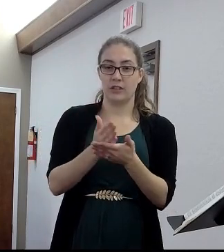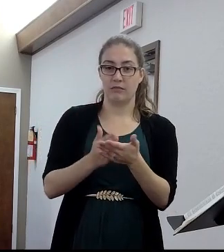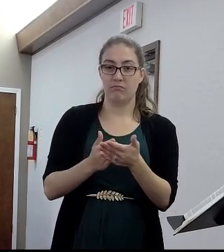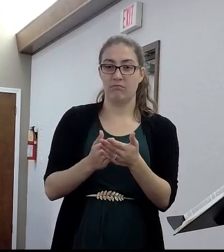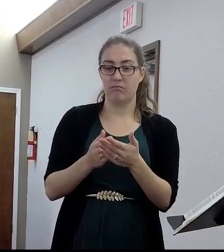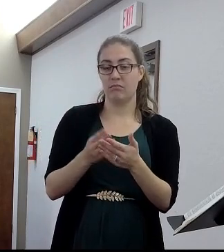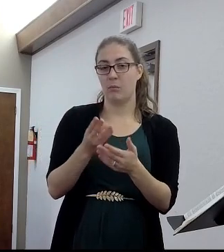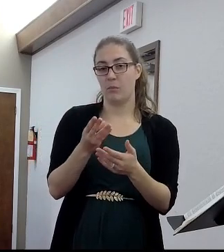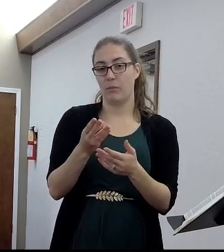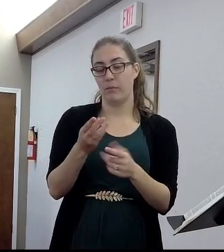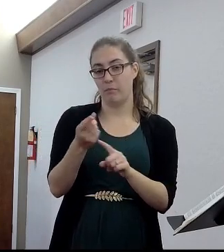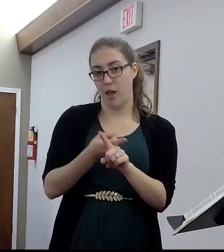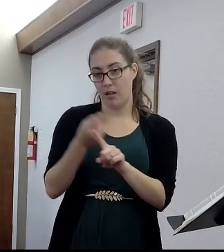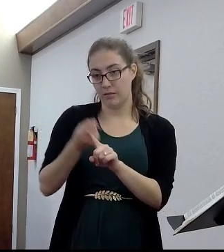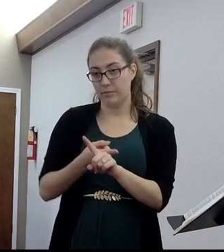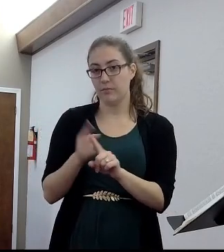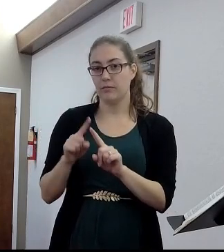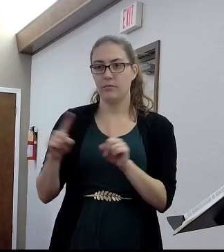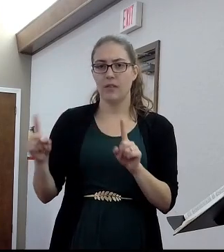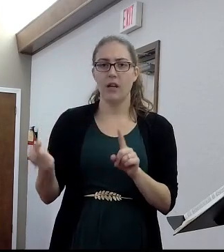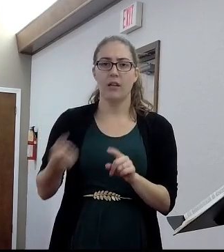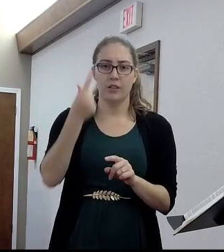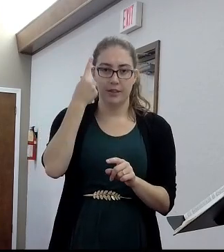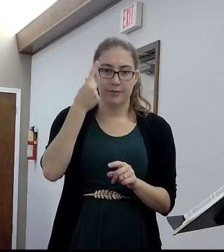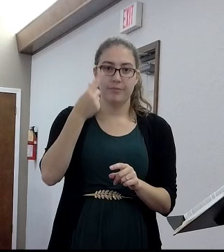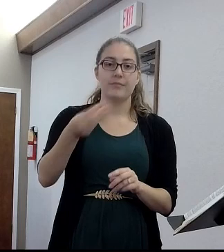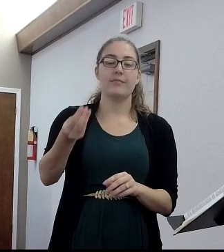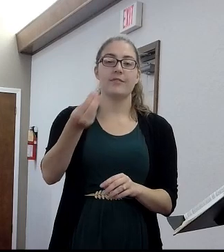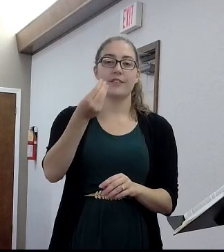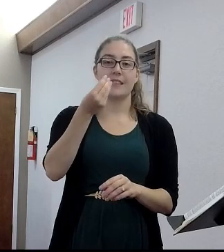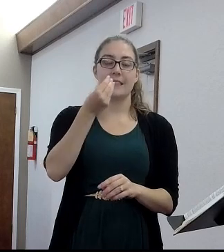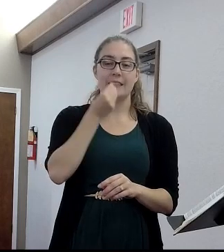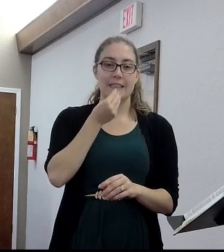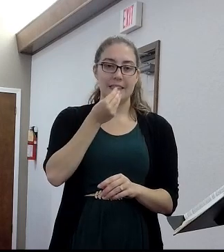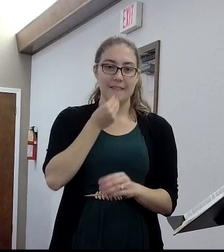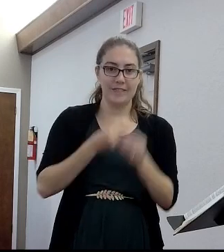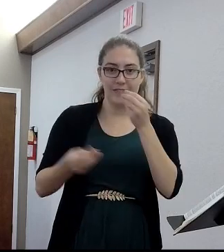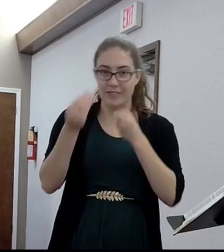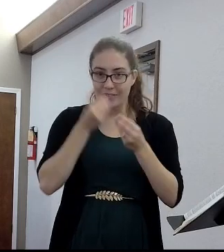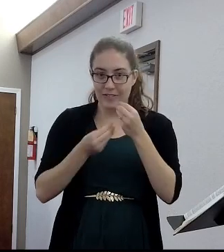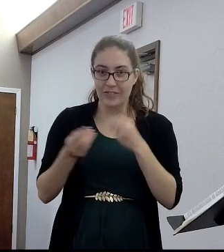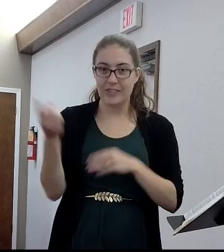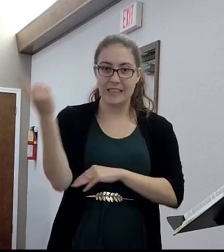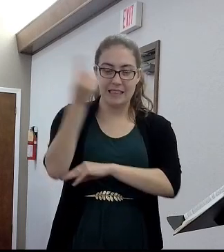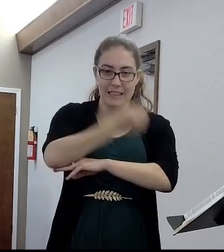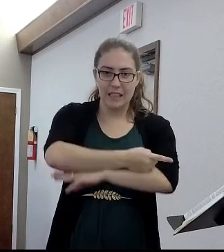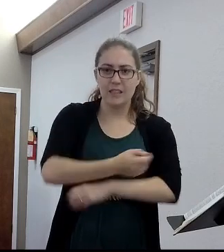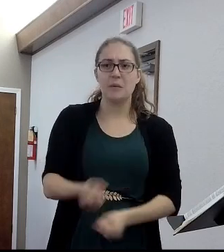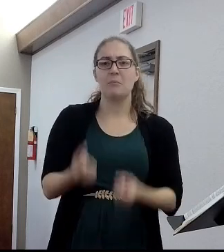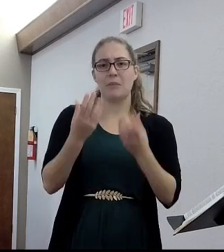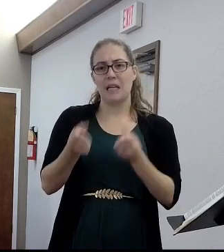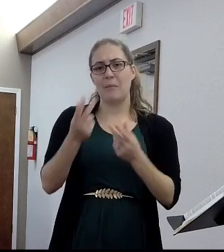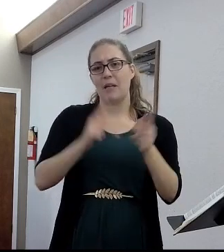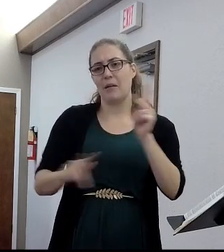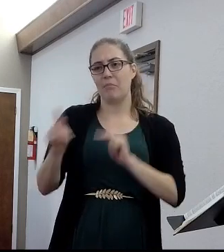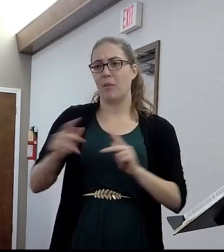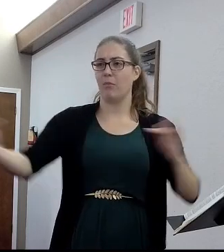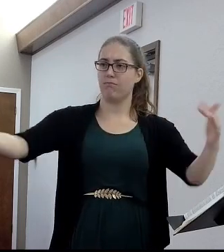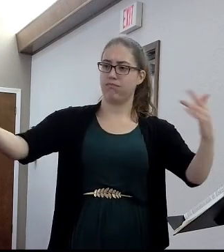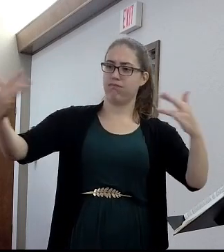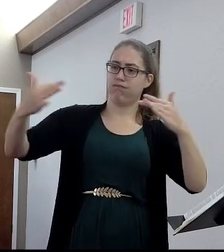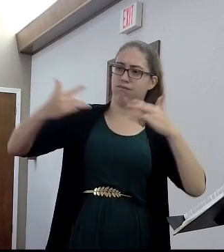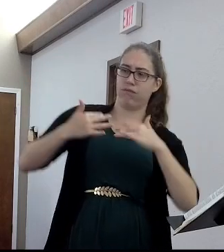all from Jerusalem. Remember, these were feast days. They had a lot of influx out-of-town folks, and they were going back to their homes.